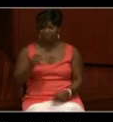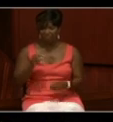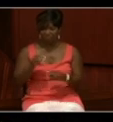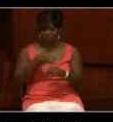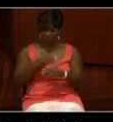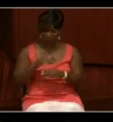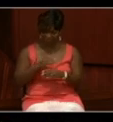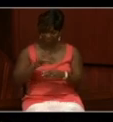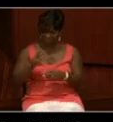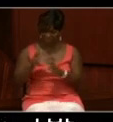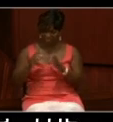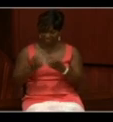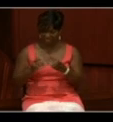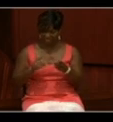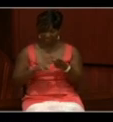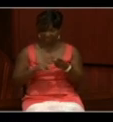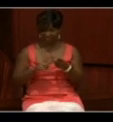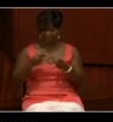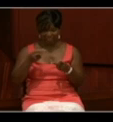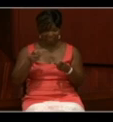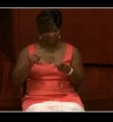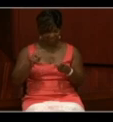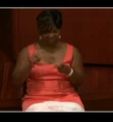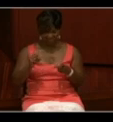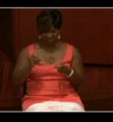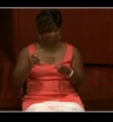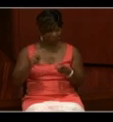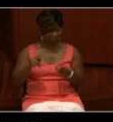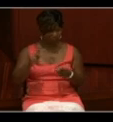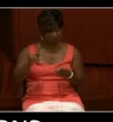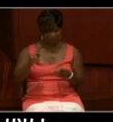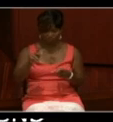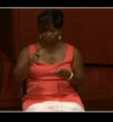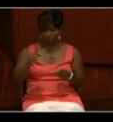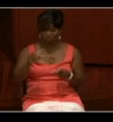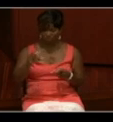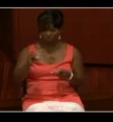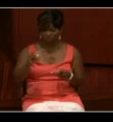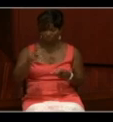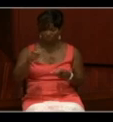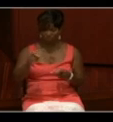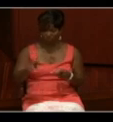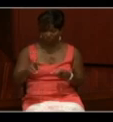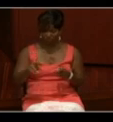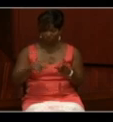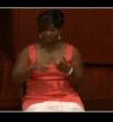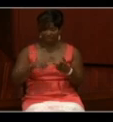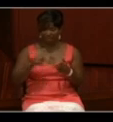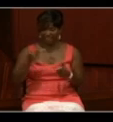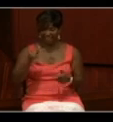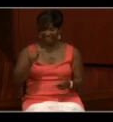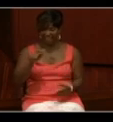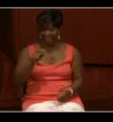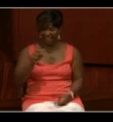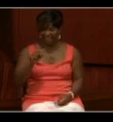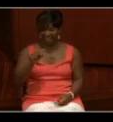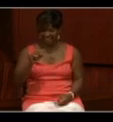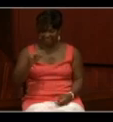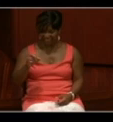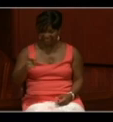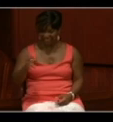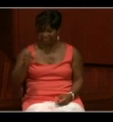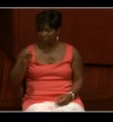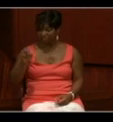Ensign Dortch, Ensign Cooper, Ensign Bennett, Ensign Kahn, Ensign Leahy, Gazi, Smith, Sollers, Nicholson,